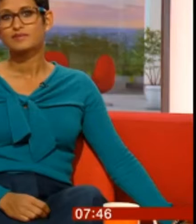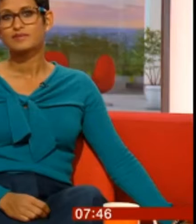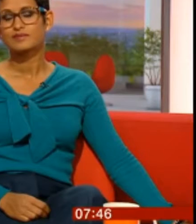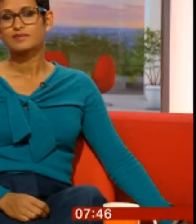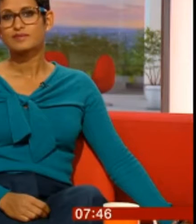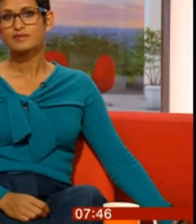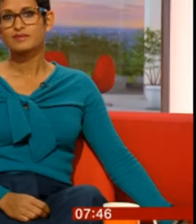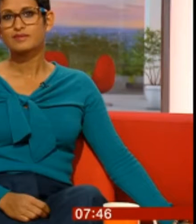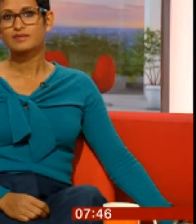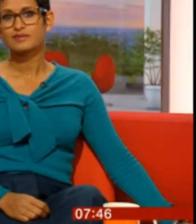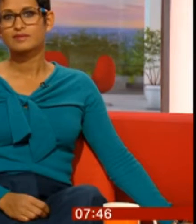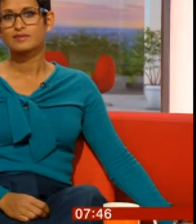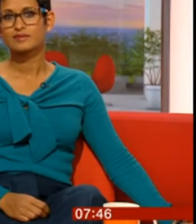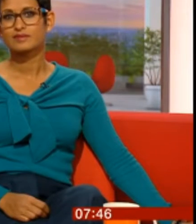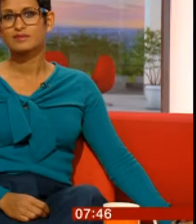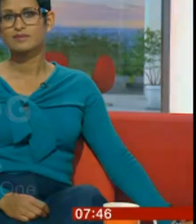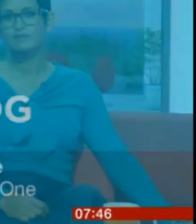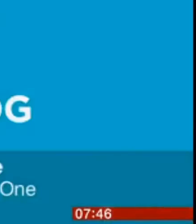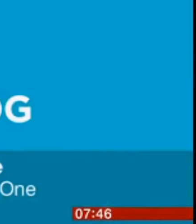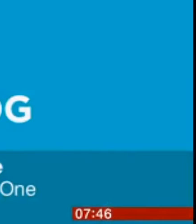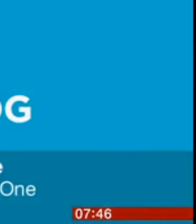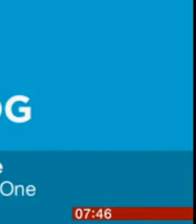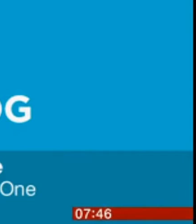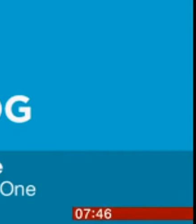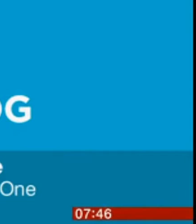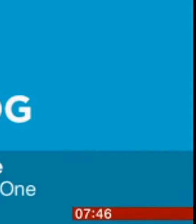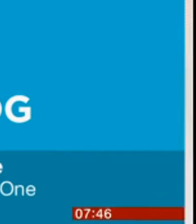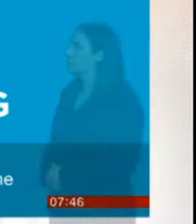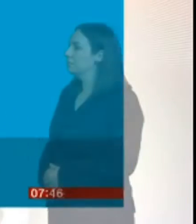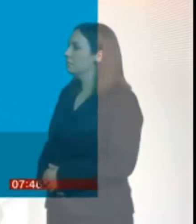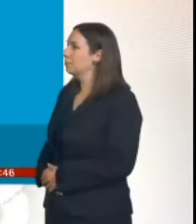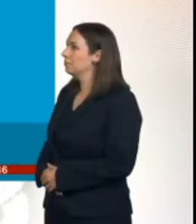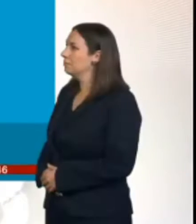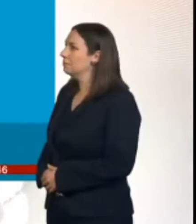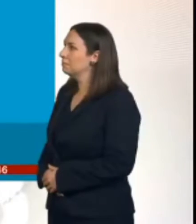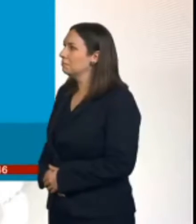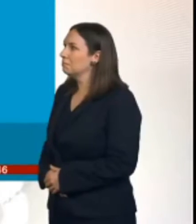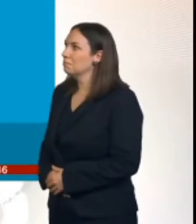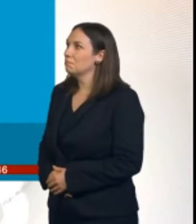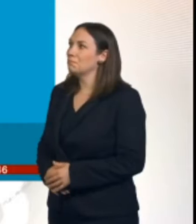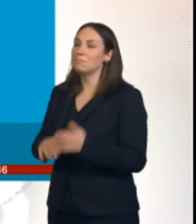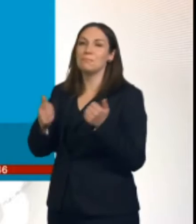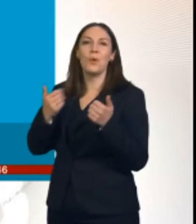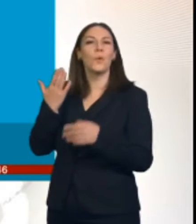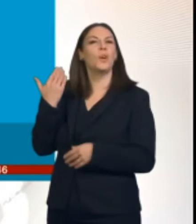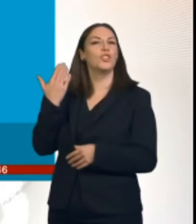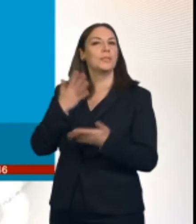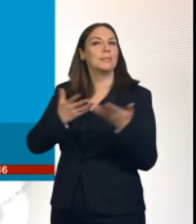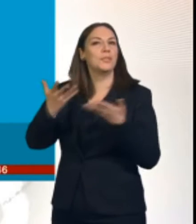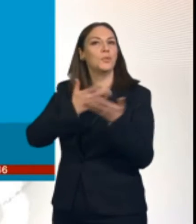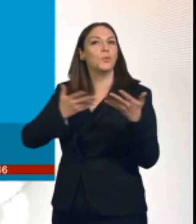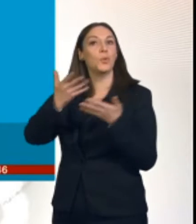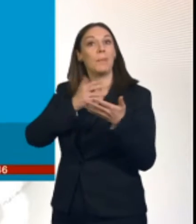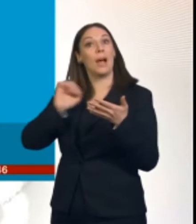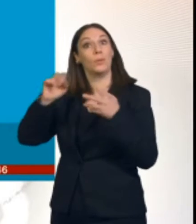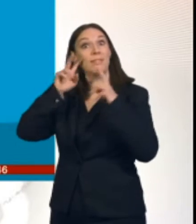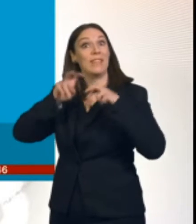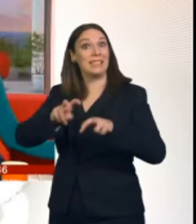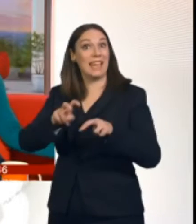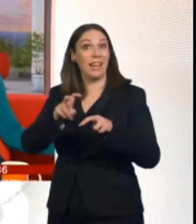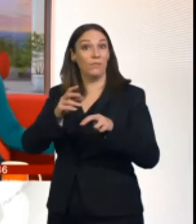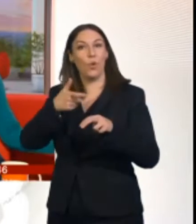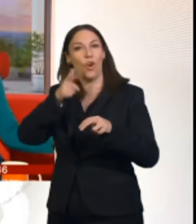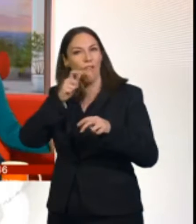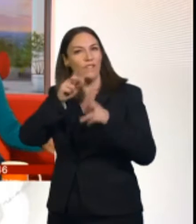Yes, just a reminder, the investigation in the coffee shops is on Watchdog Live. BBC One tonight at eight o'clock.